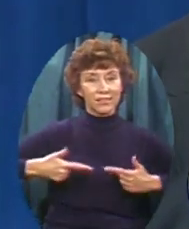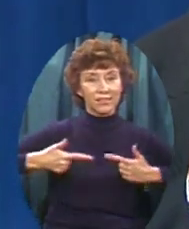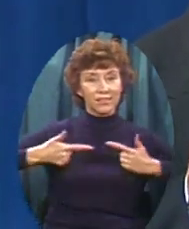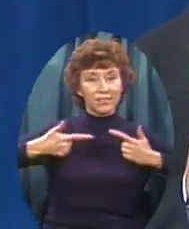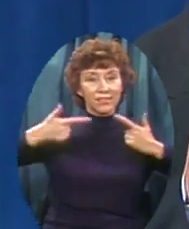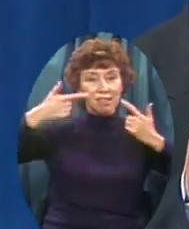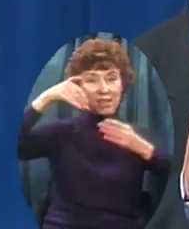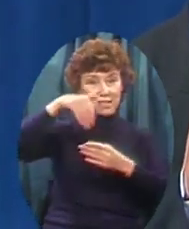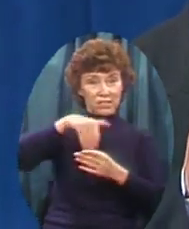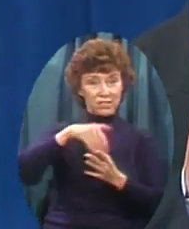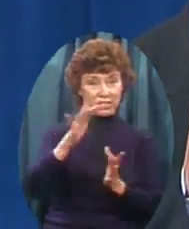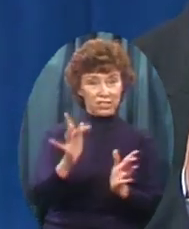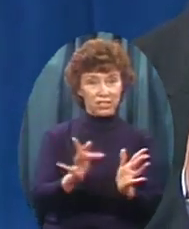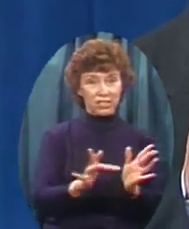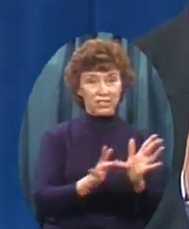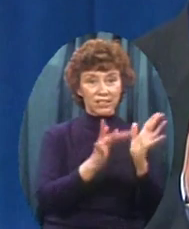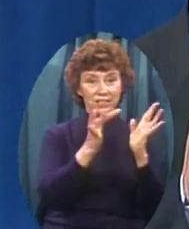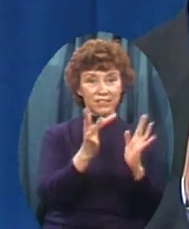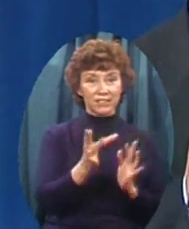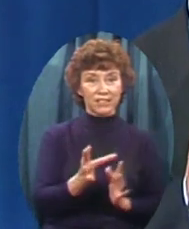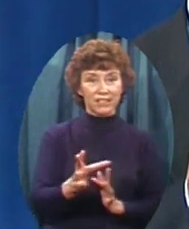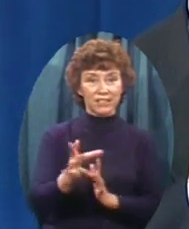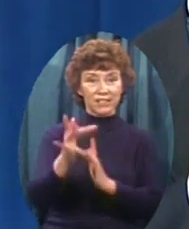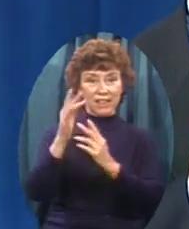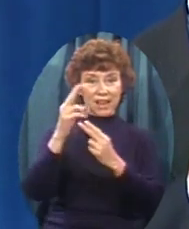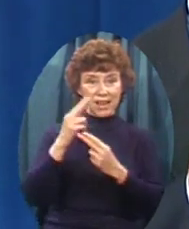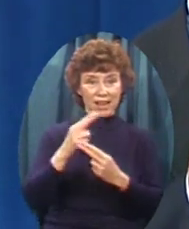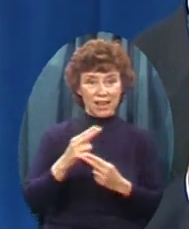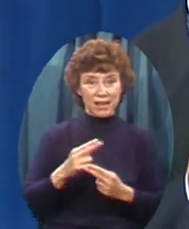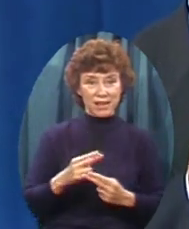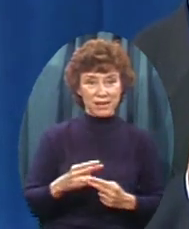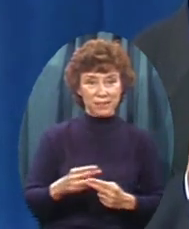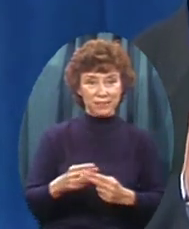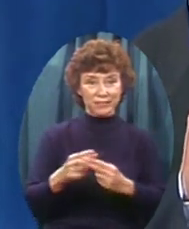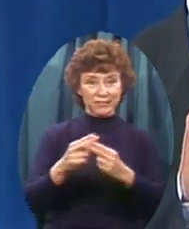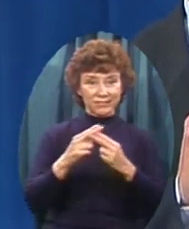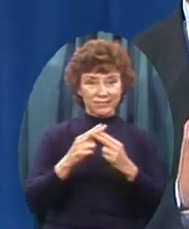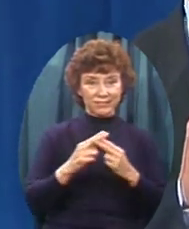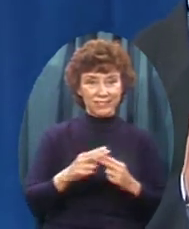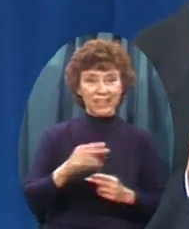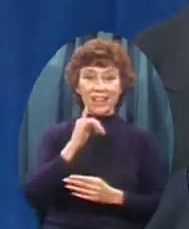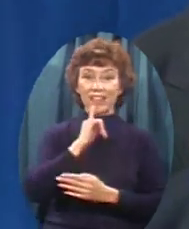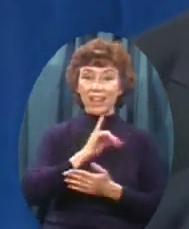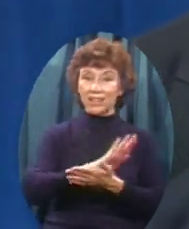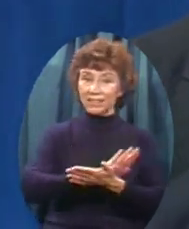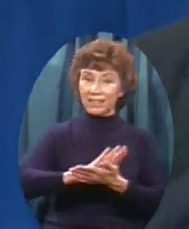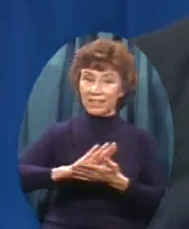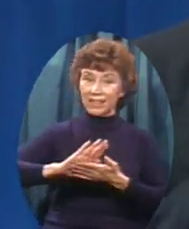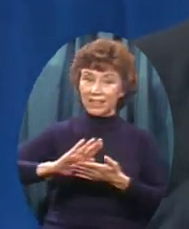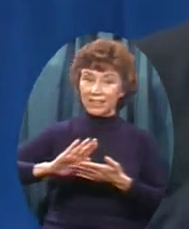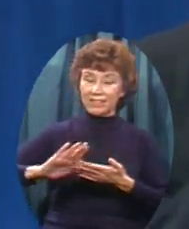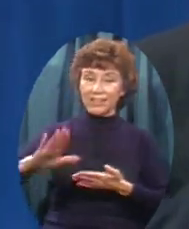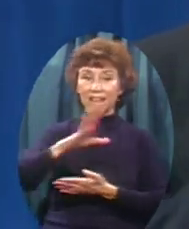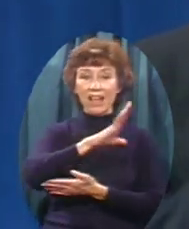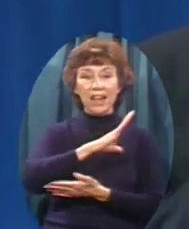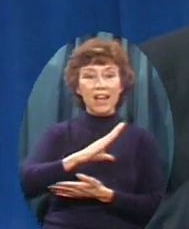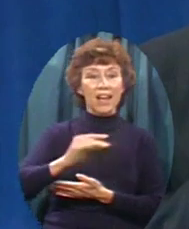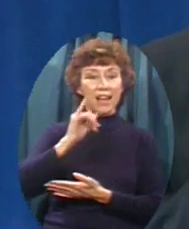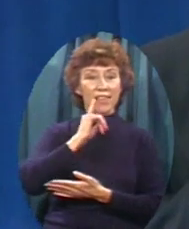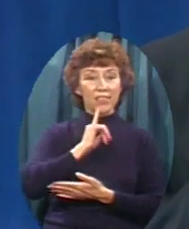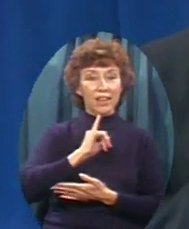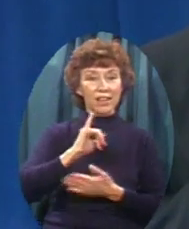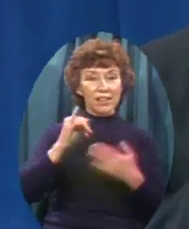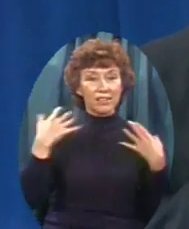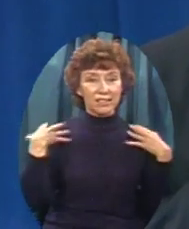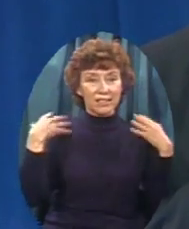In Jesus' name There's cleansing And there's